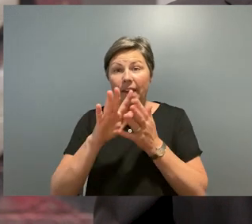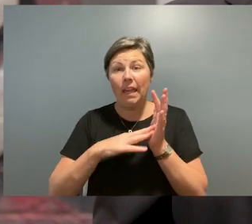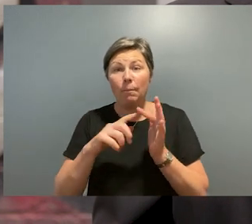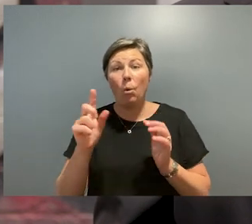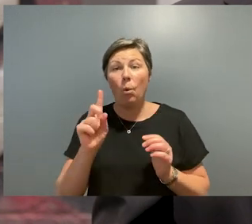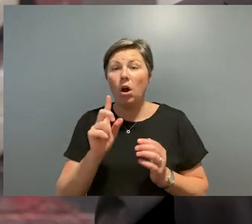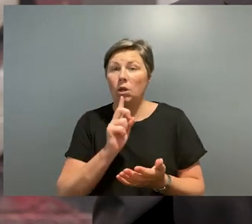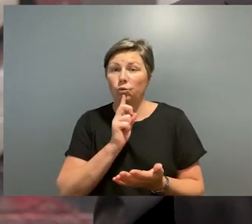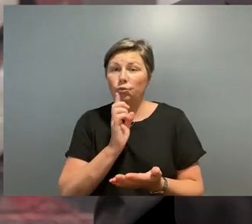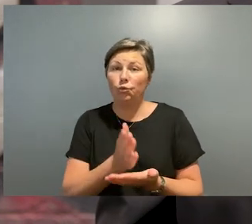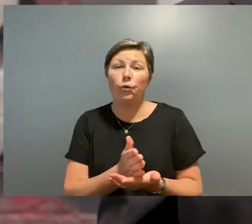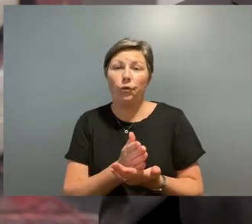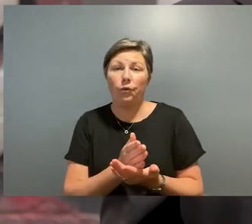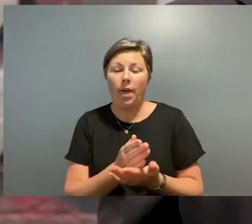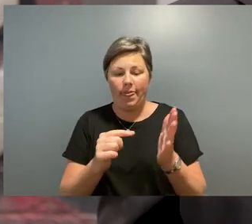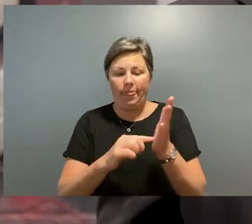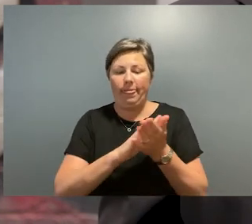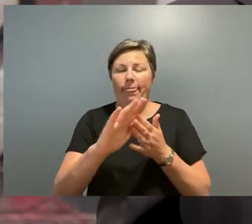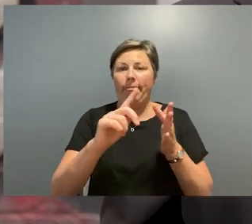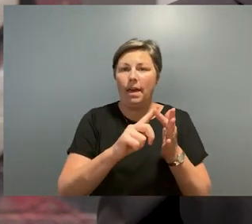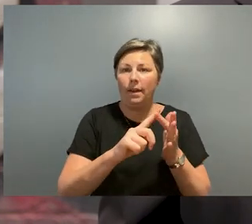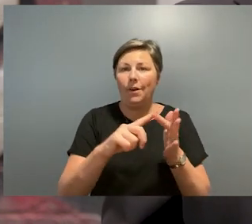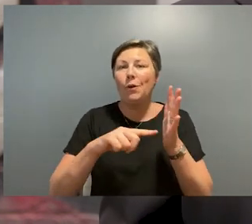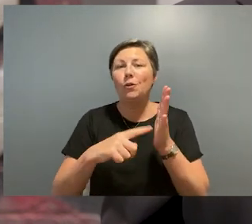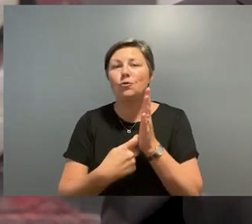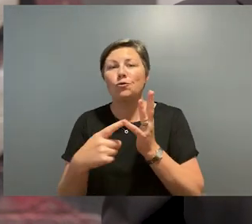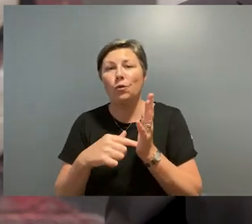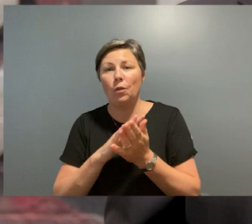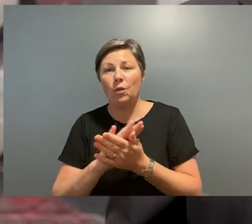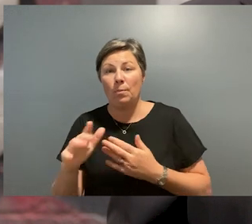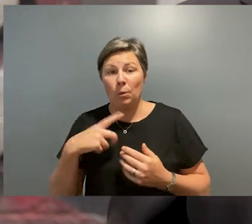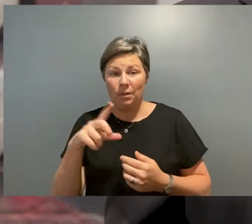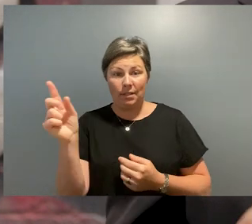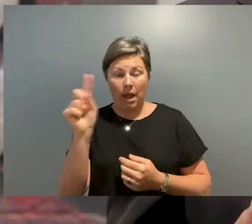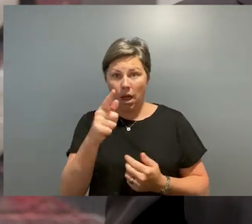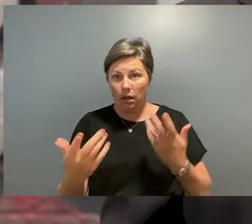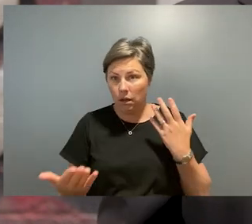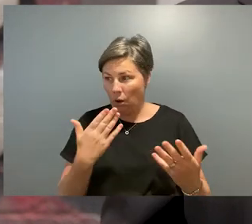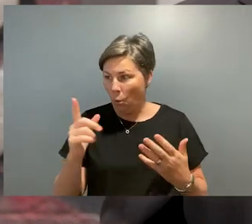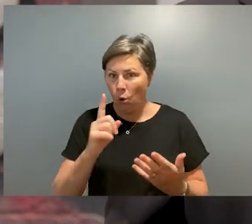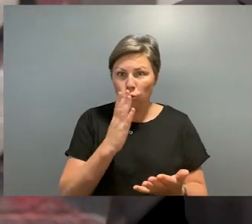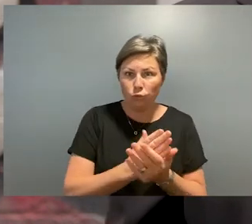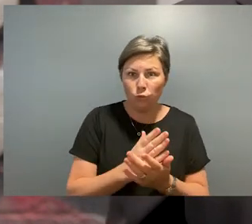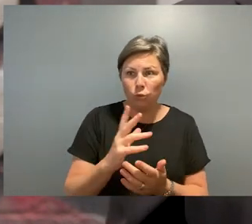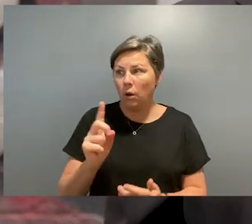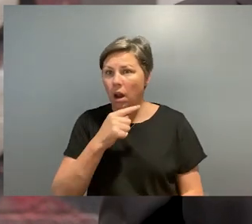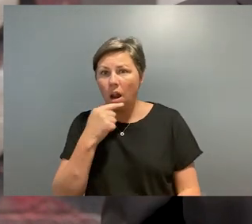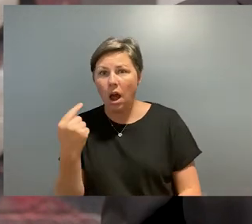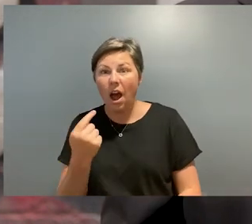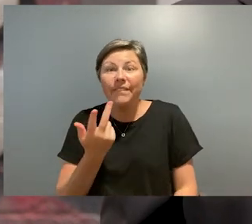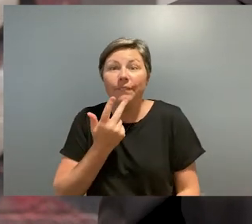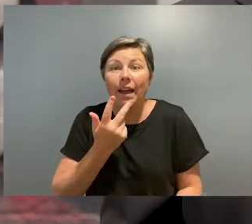is the truth and in this age of alternative facts and fake news what could be more relevant than the truth